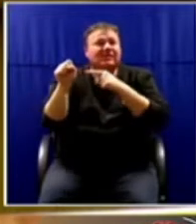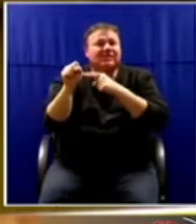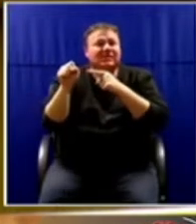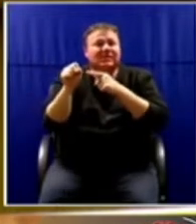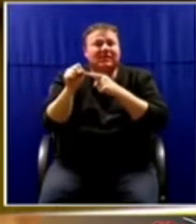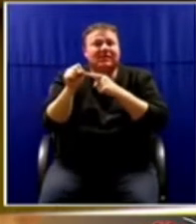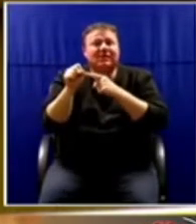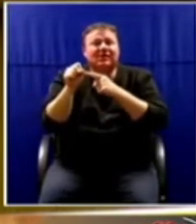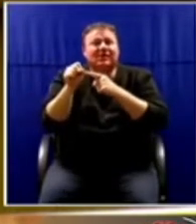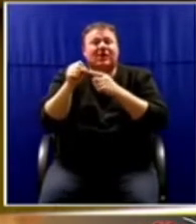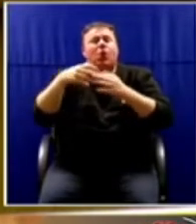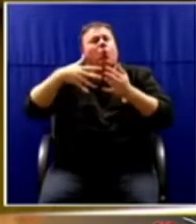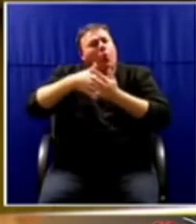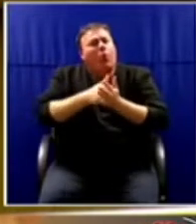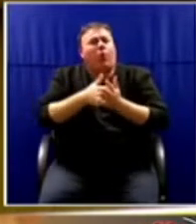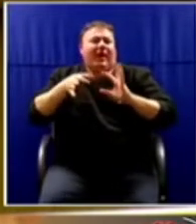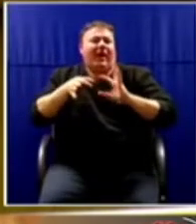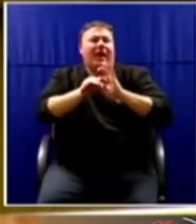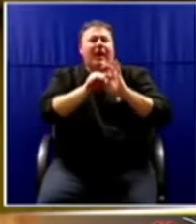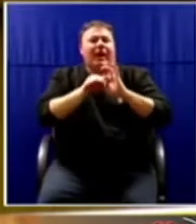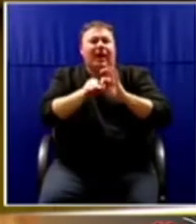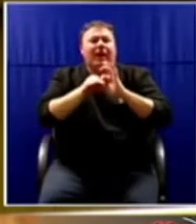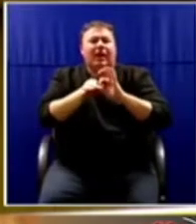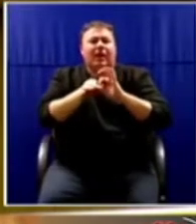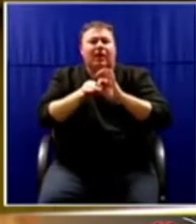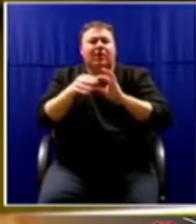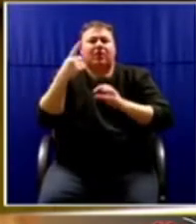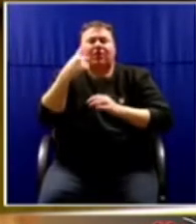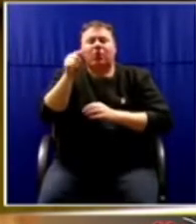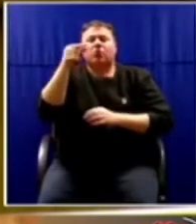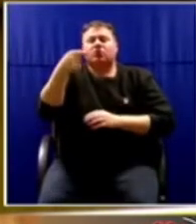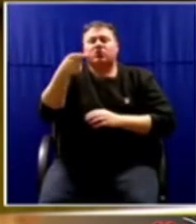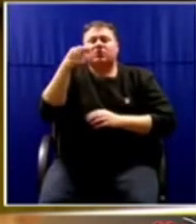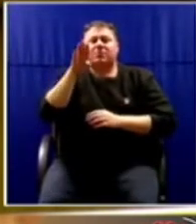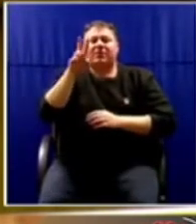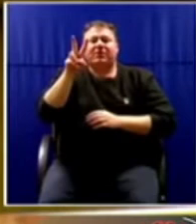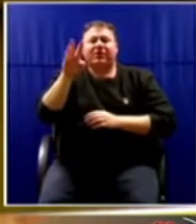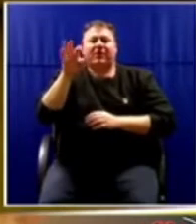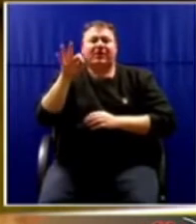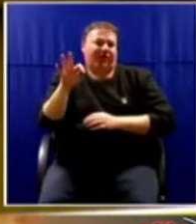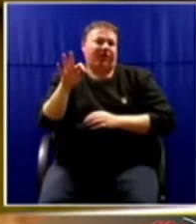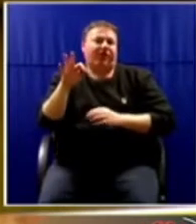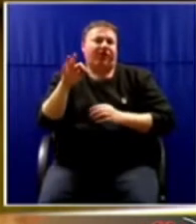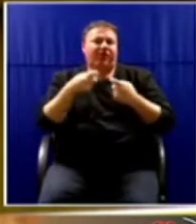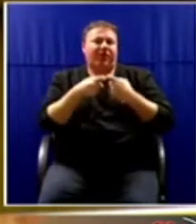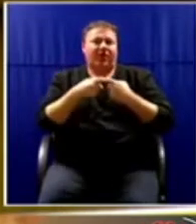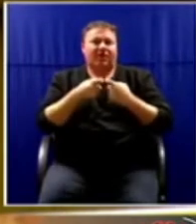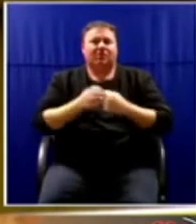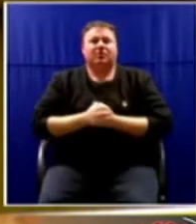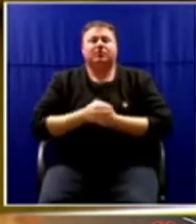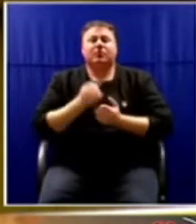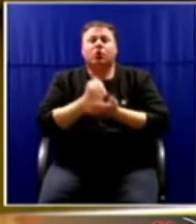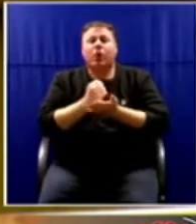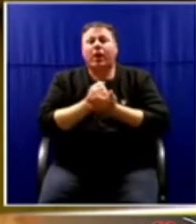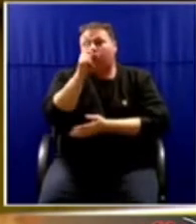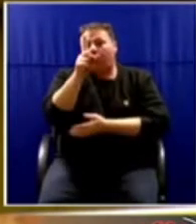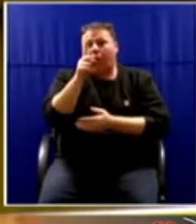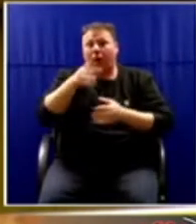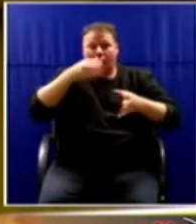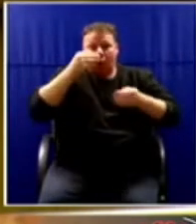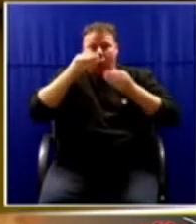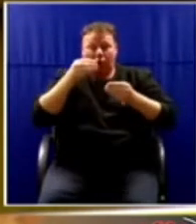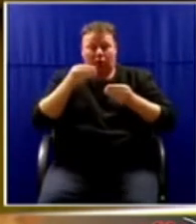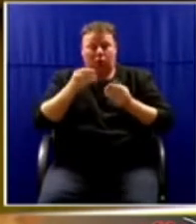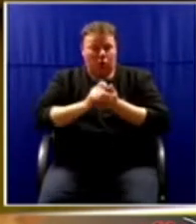weakest link in the chain to fight GBVF. A grade one learner wrote, open quote,